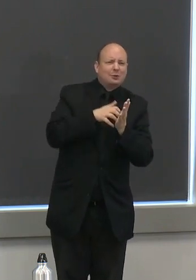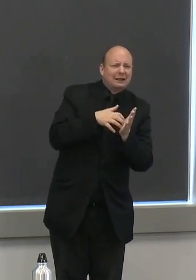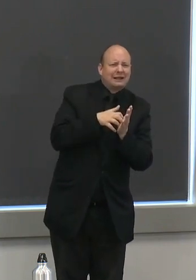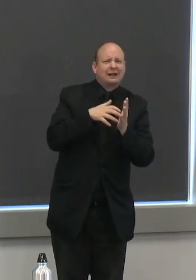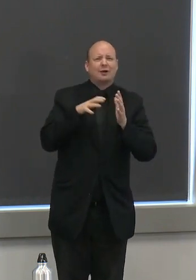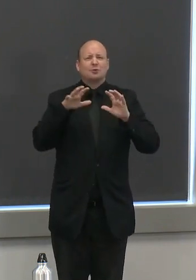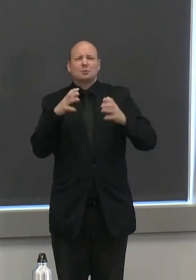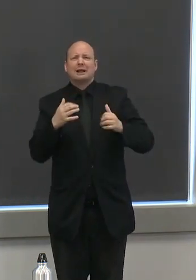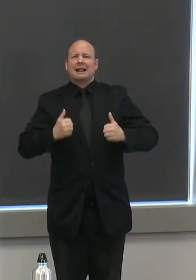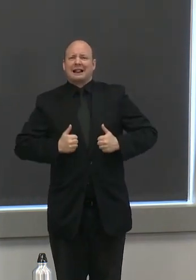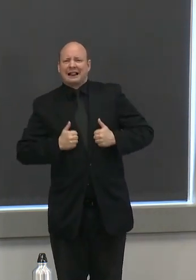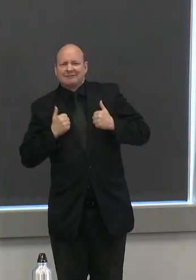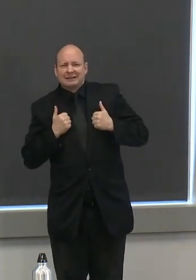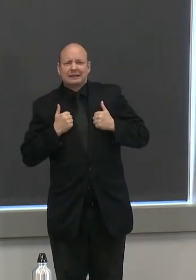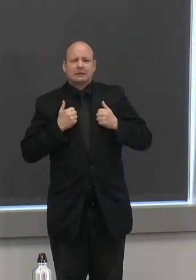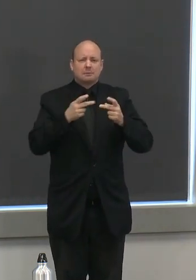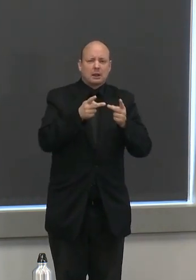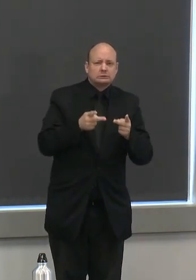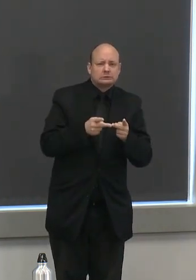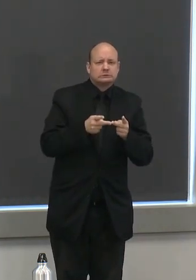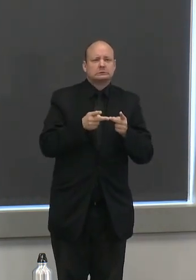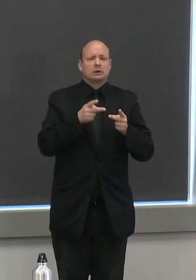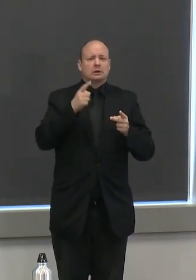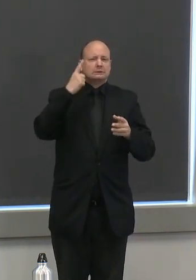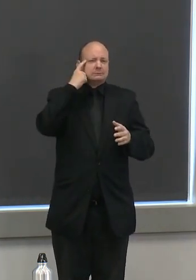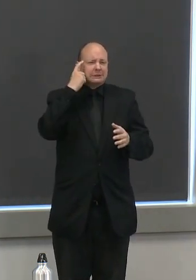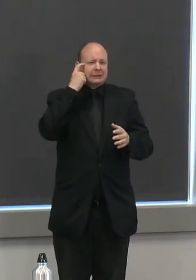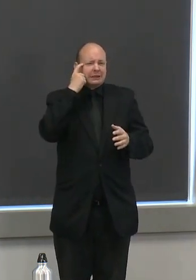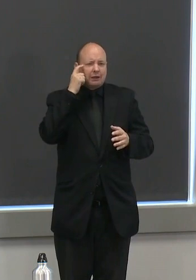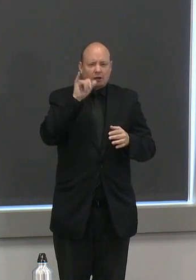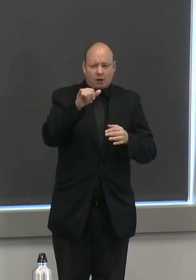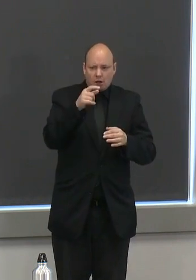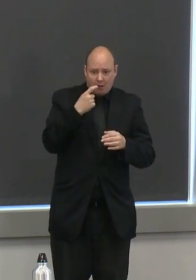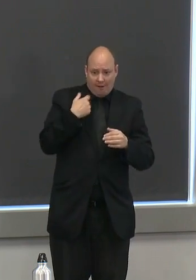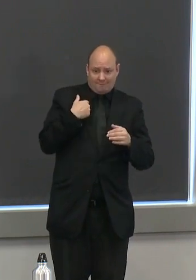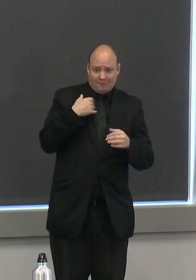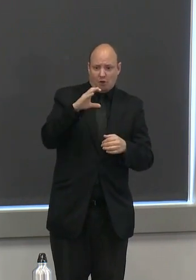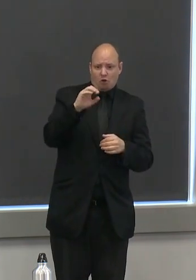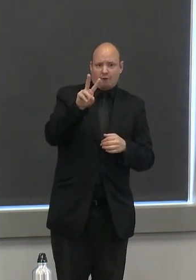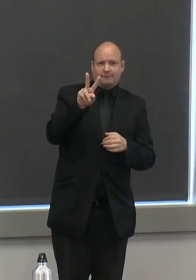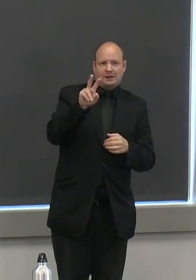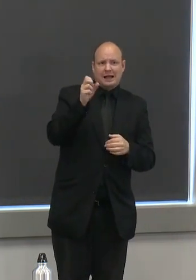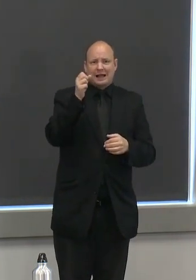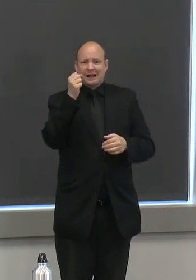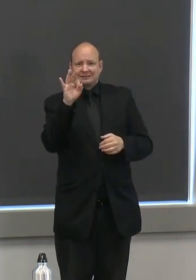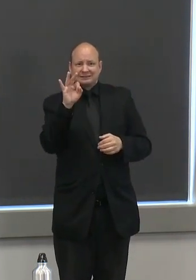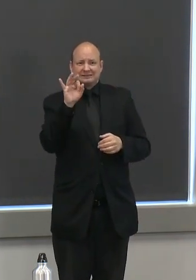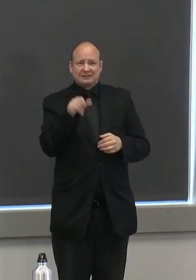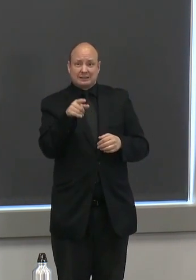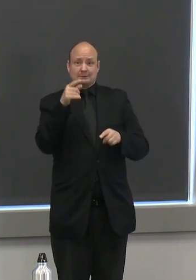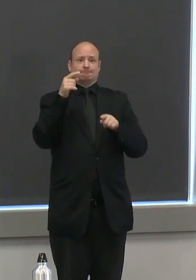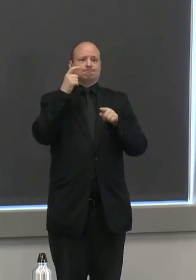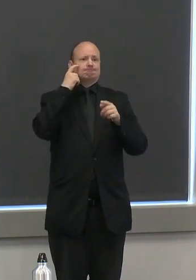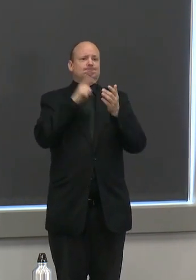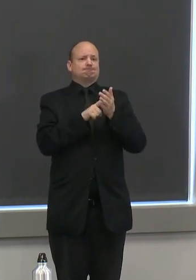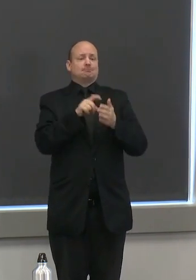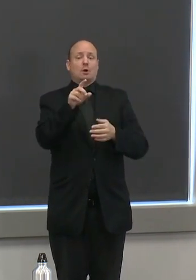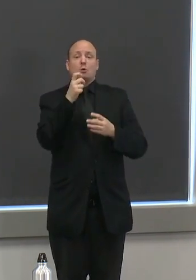where covet 19 is suspected such as our nursing homes prisons and farm worker housing